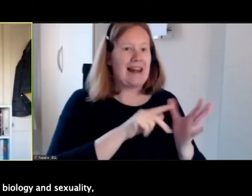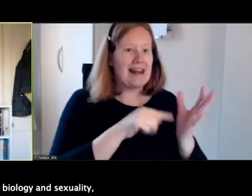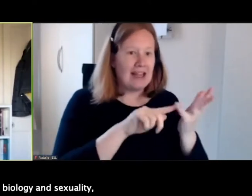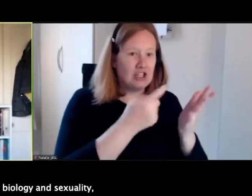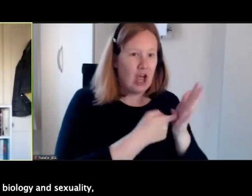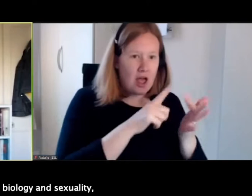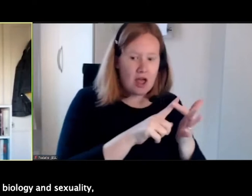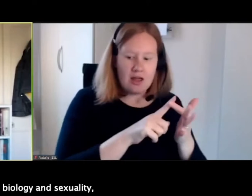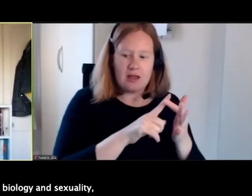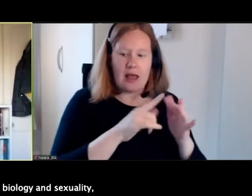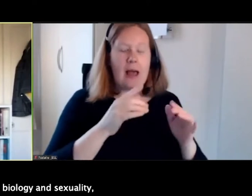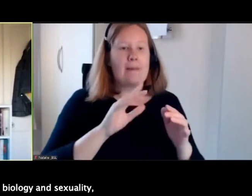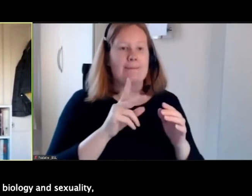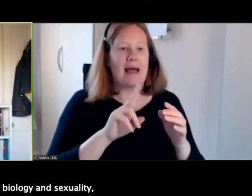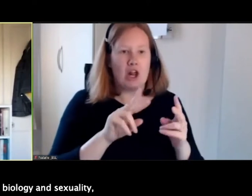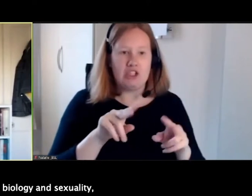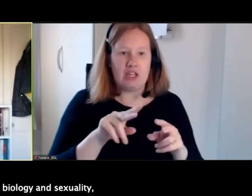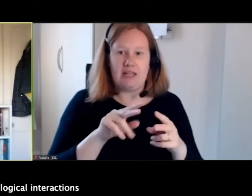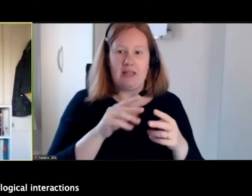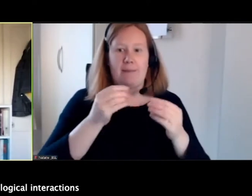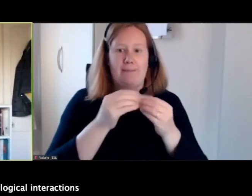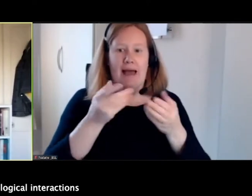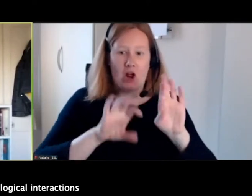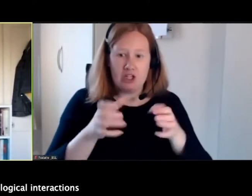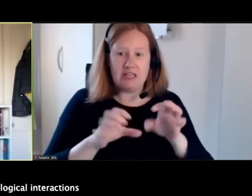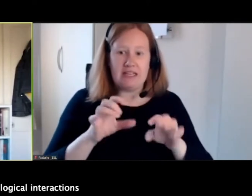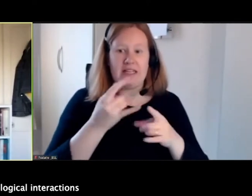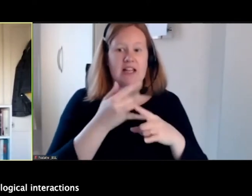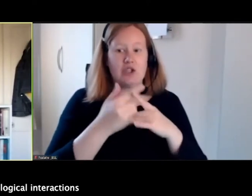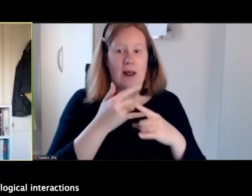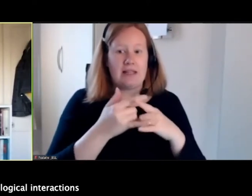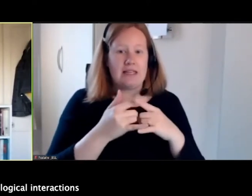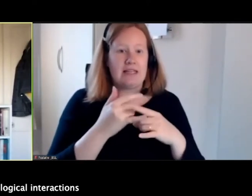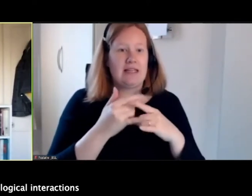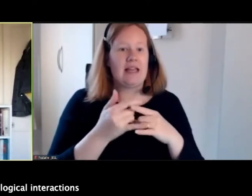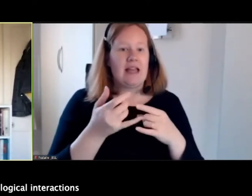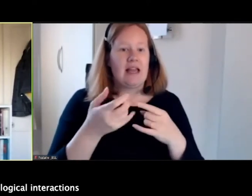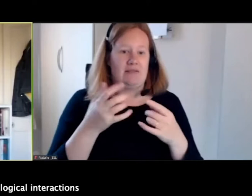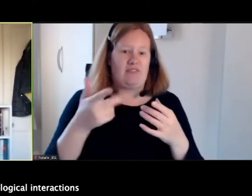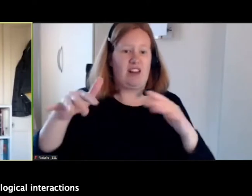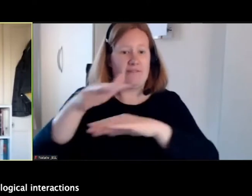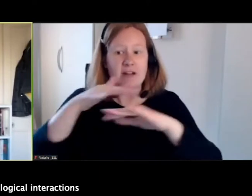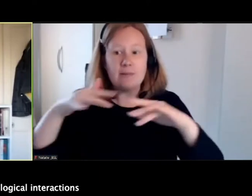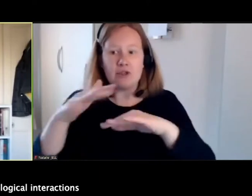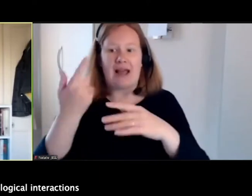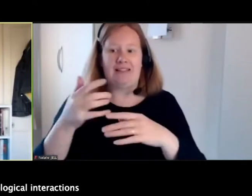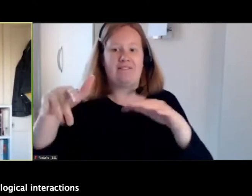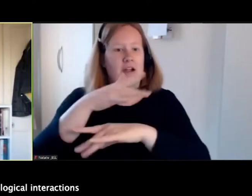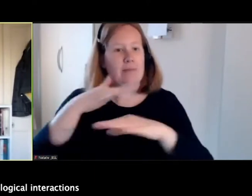as well as evolutionary processes, ecological interactions and environmental politics